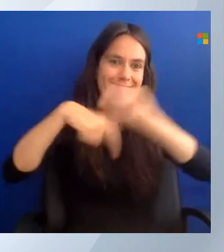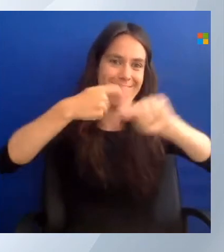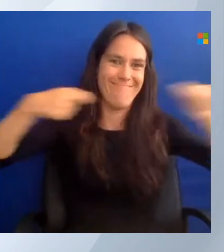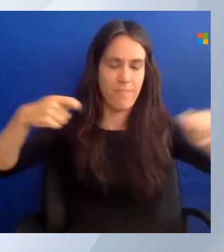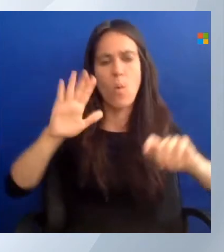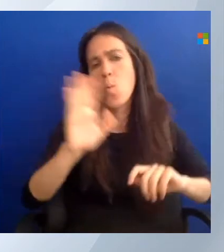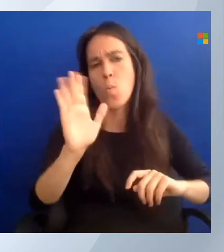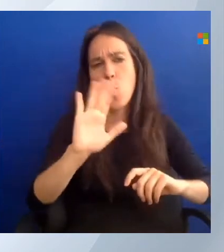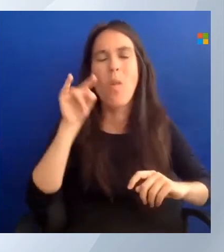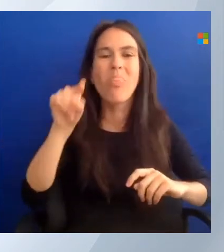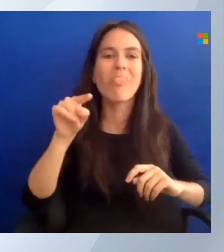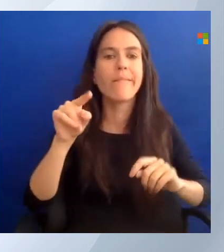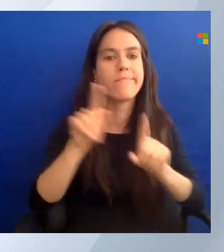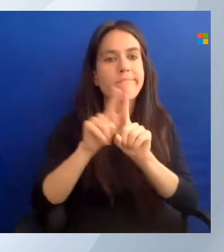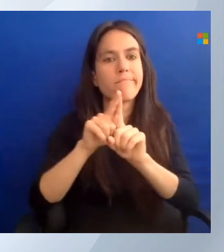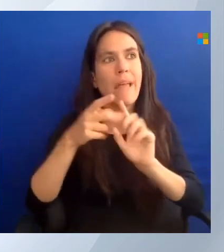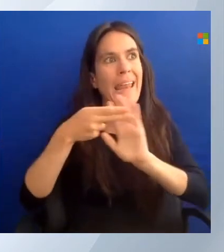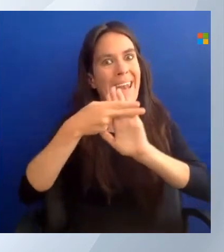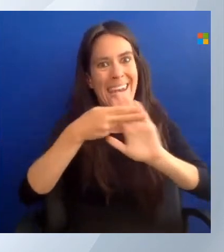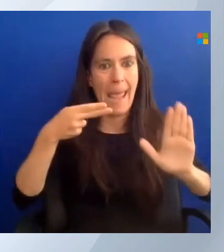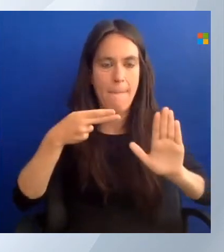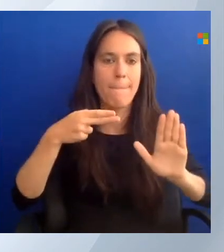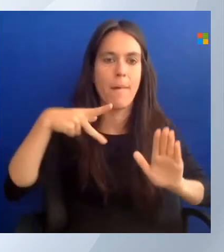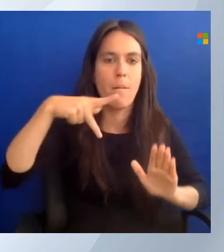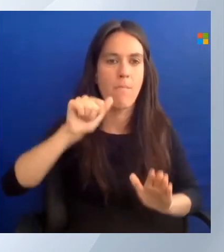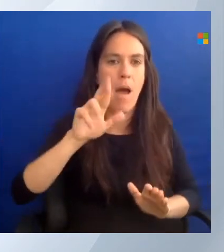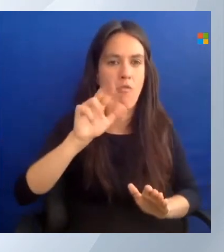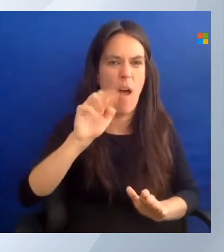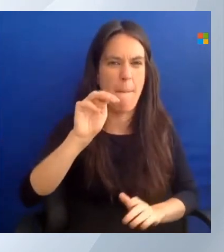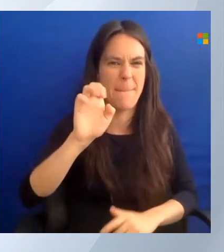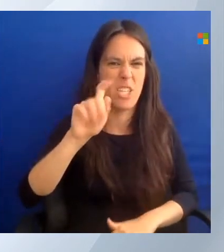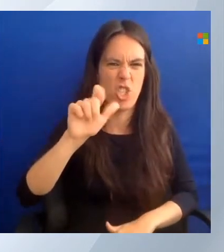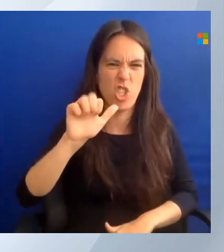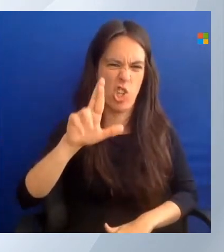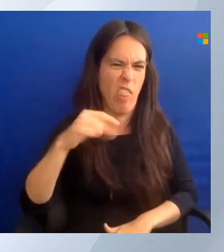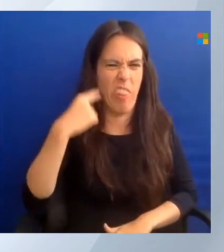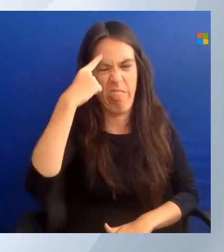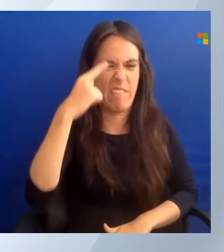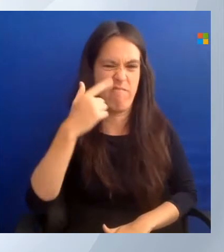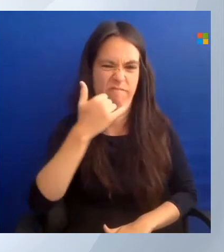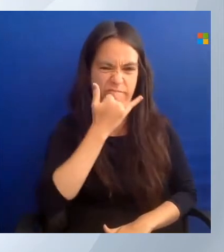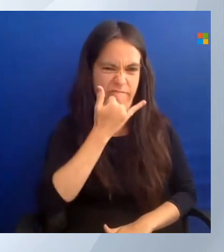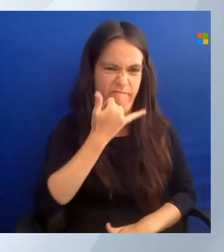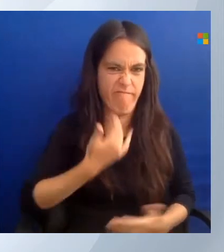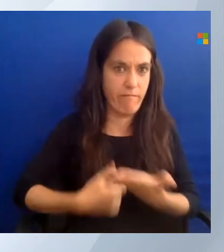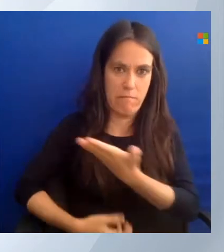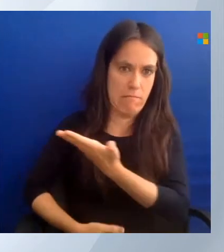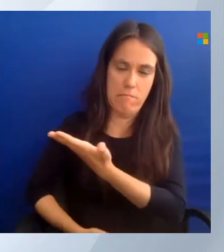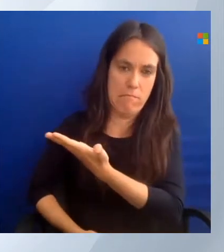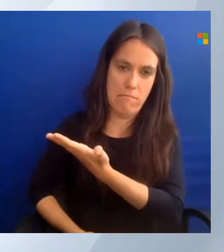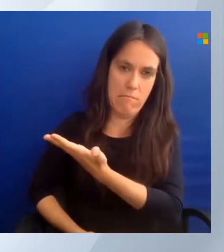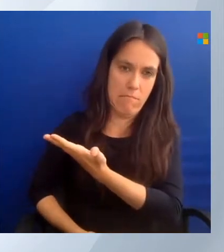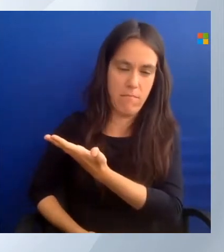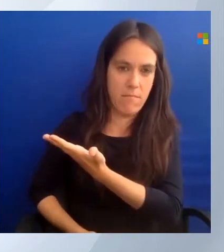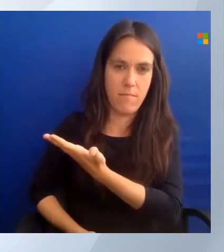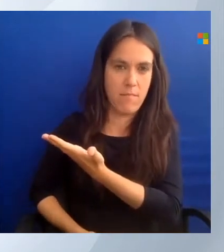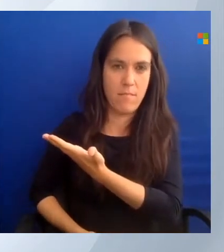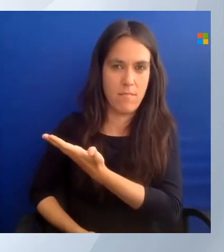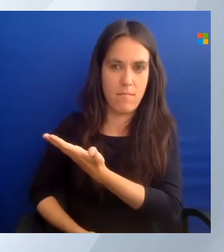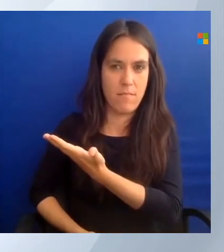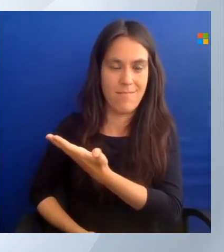name of the parameter because it doesn't make any sense. This is what happens when you let it be generated.